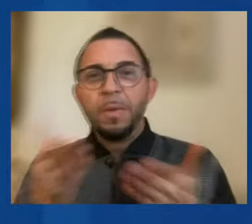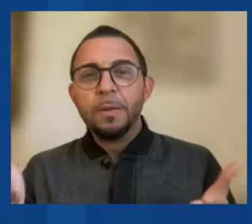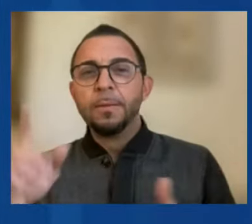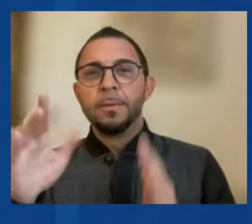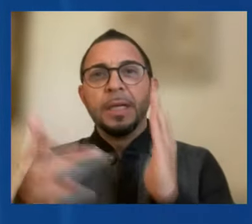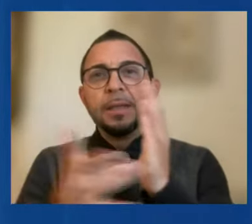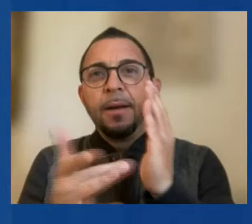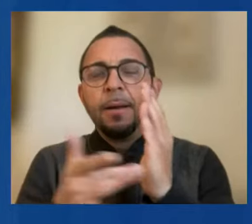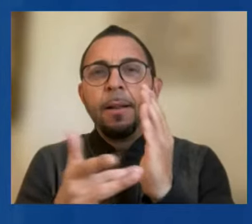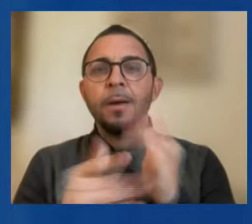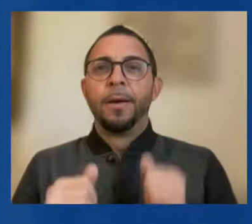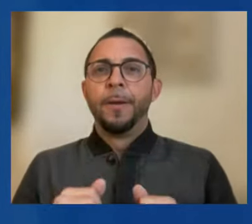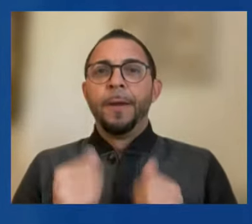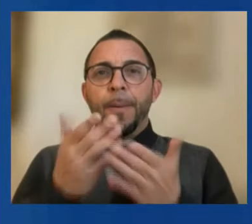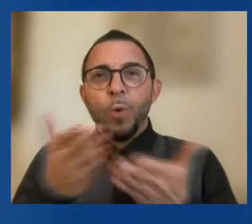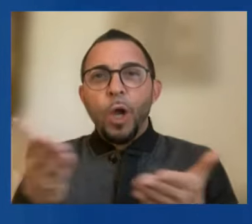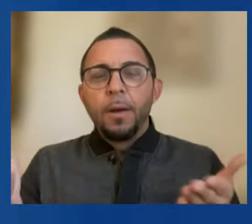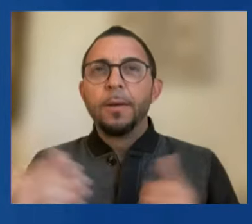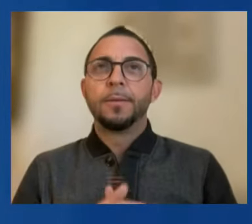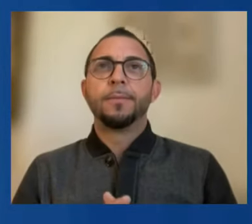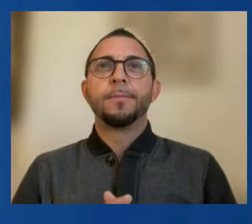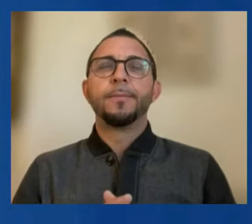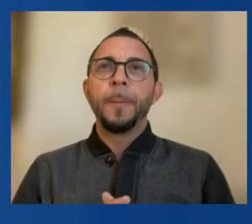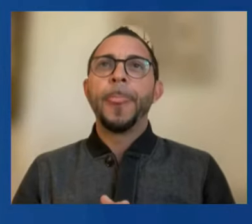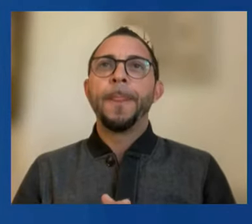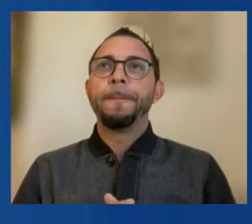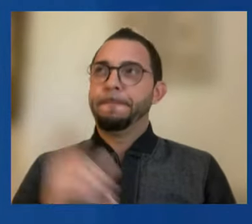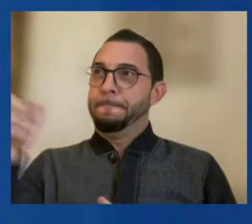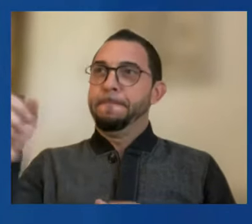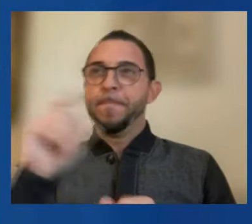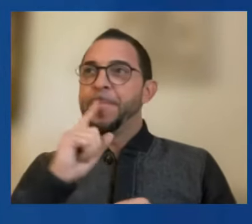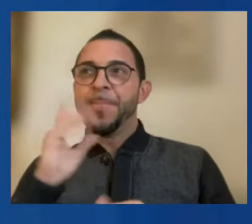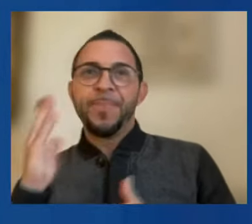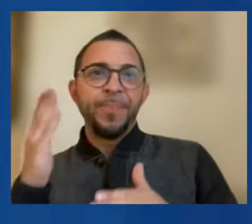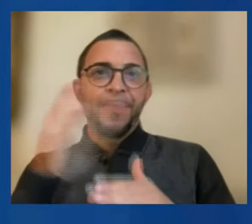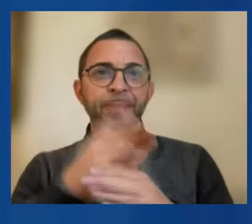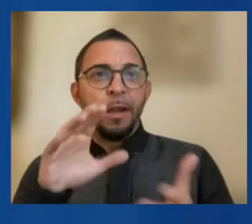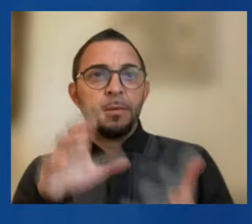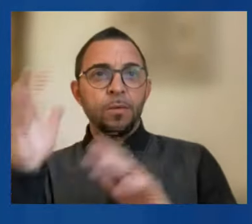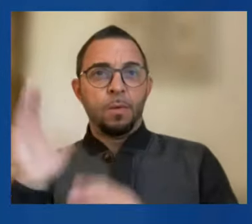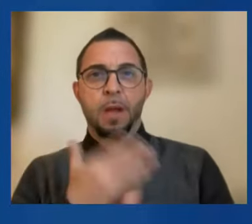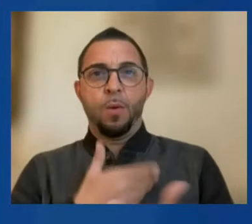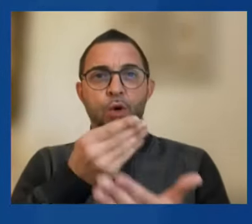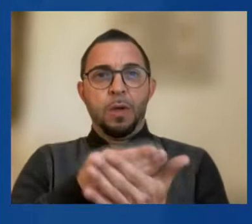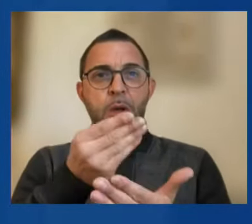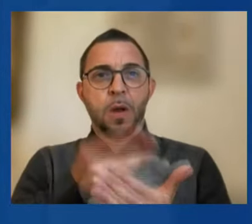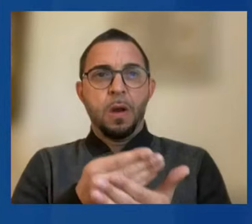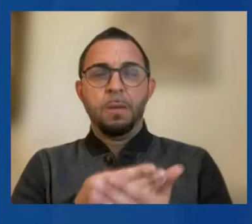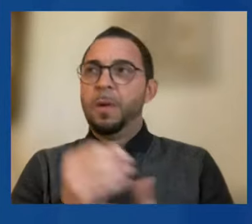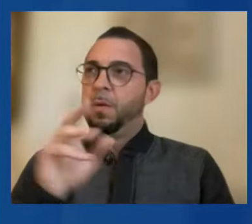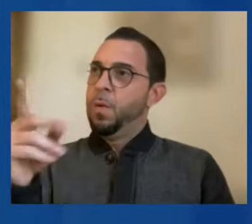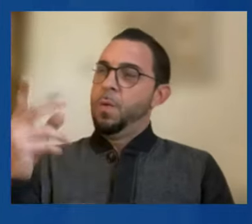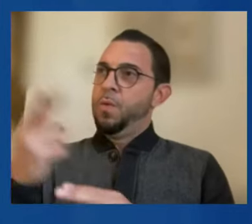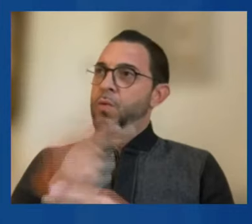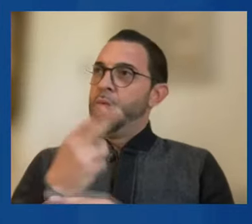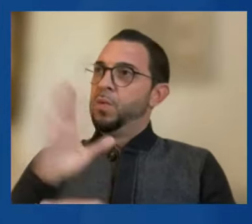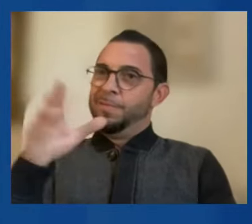We have the power to disrupt our economy or exercise unwanted geopolitical leverage.